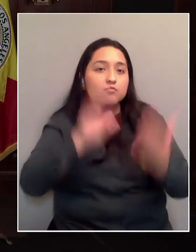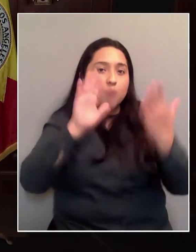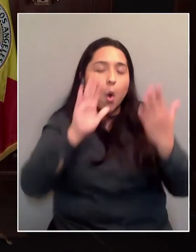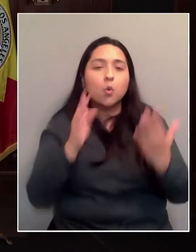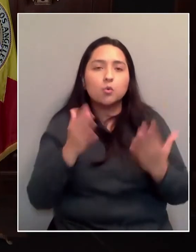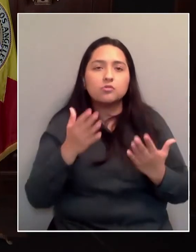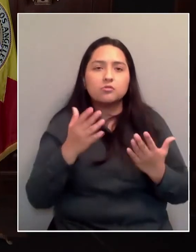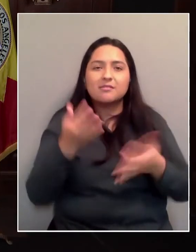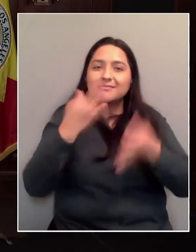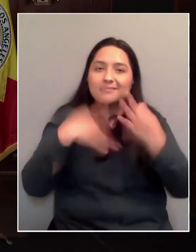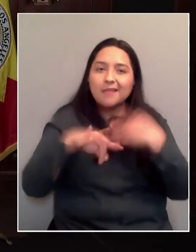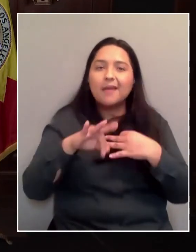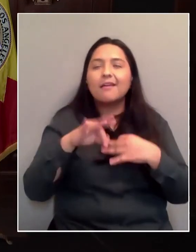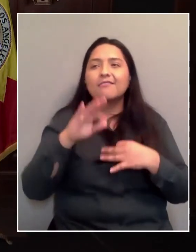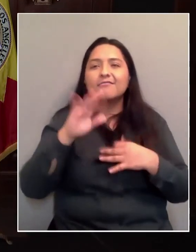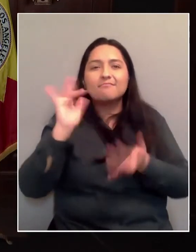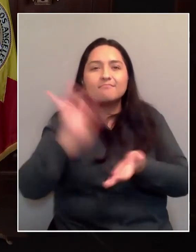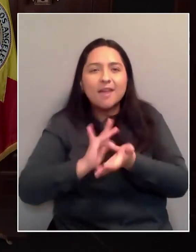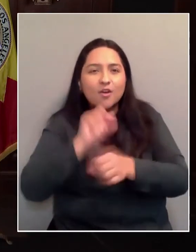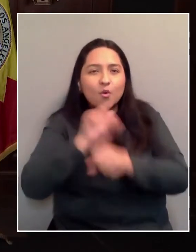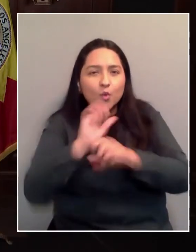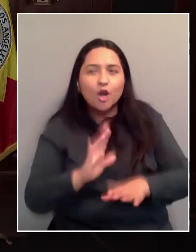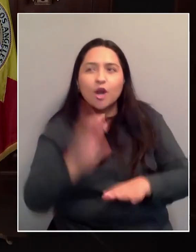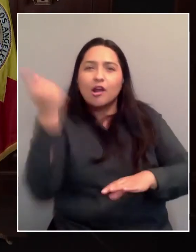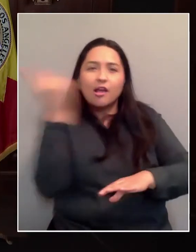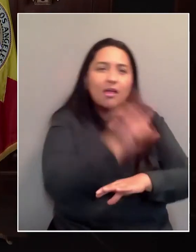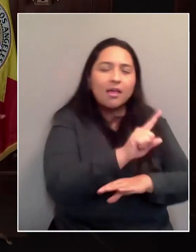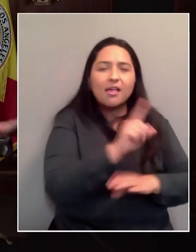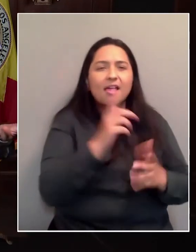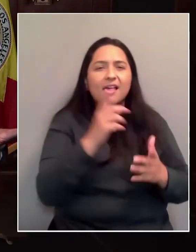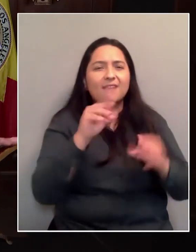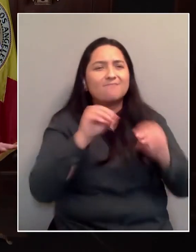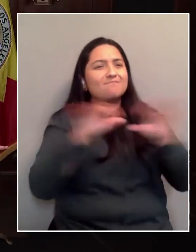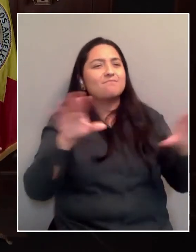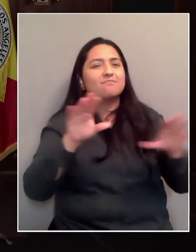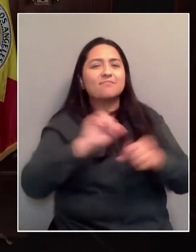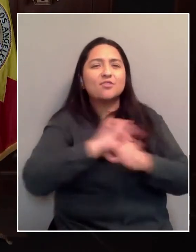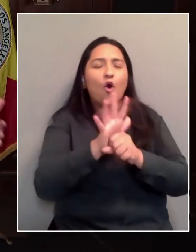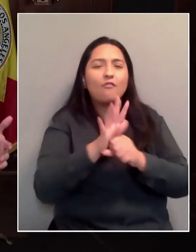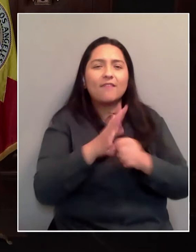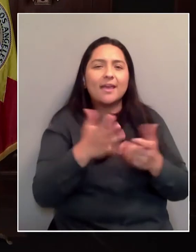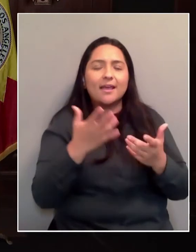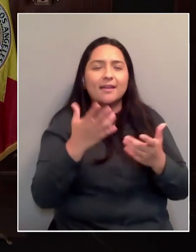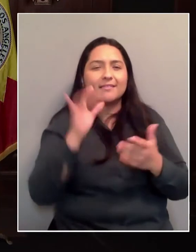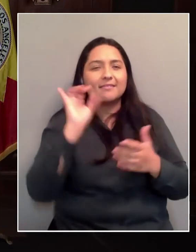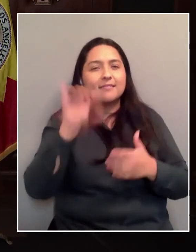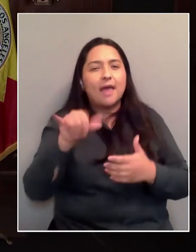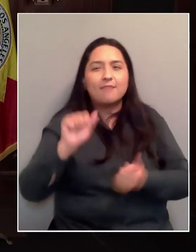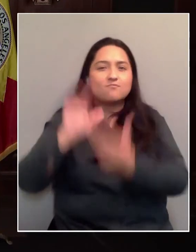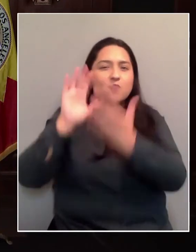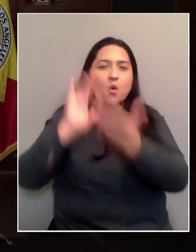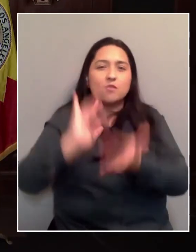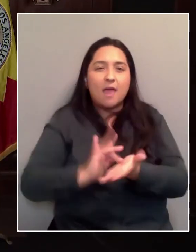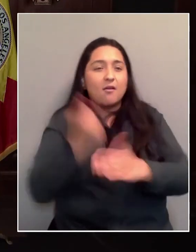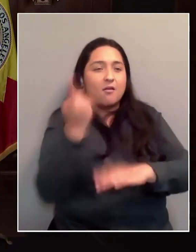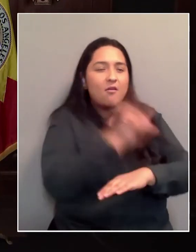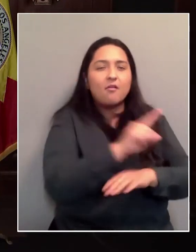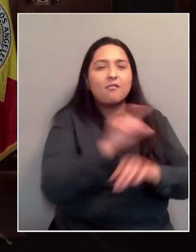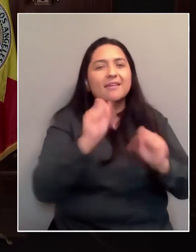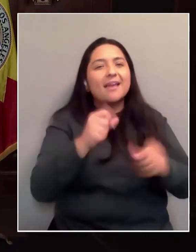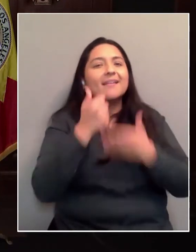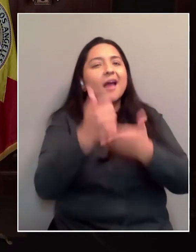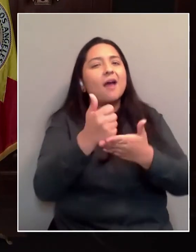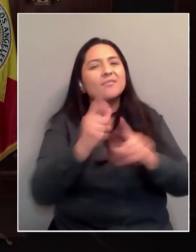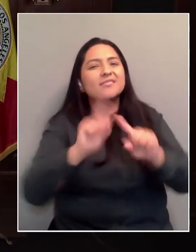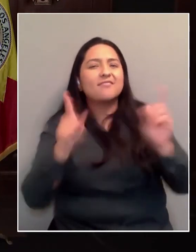medical workers and they're already dealing with COVID-19 everywhere, to apply those in the way that Secretary Carson had implied could help with shelters